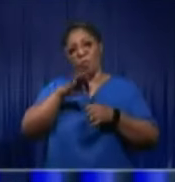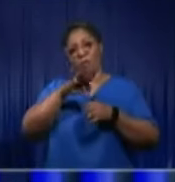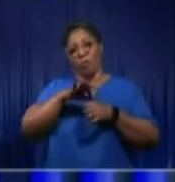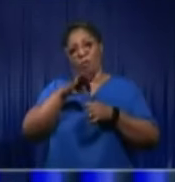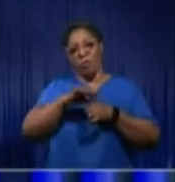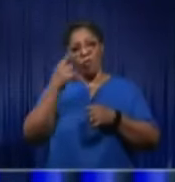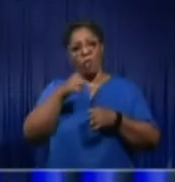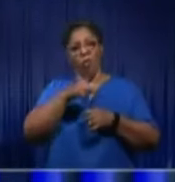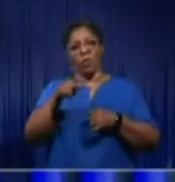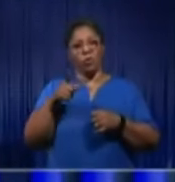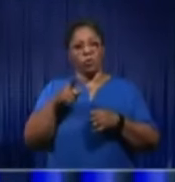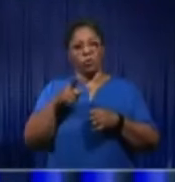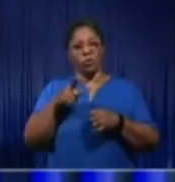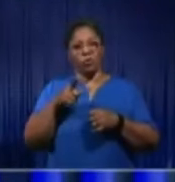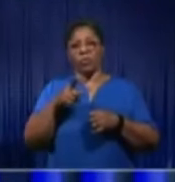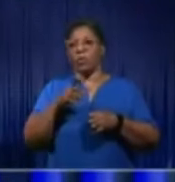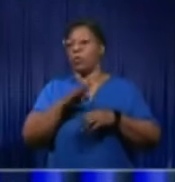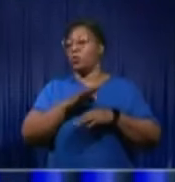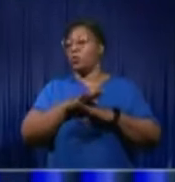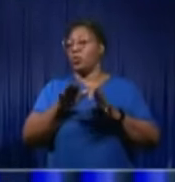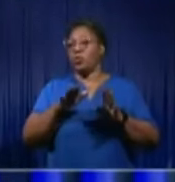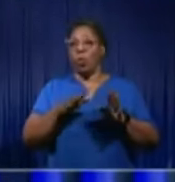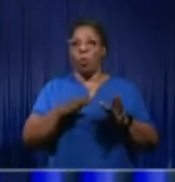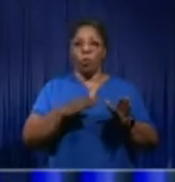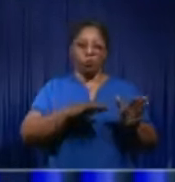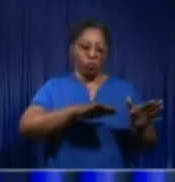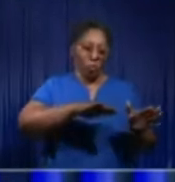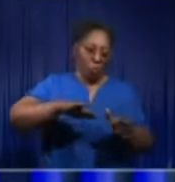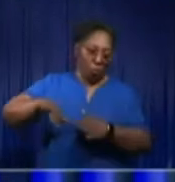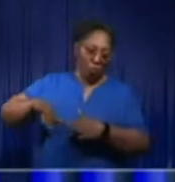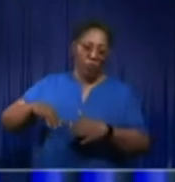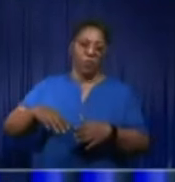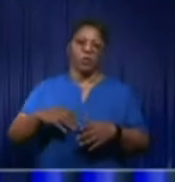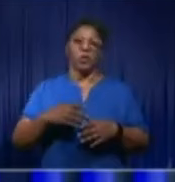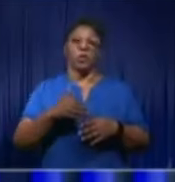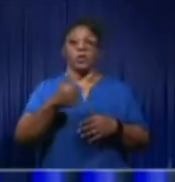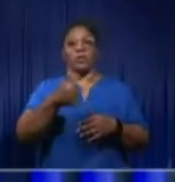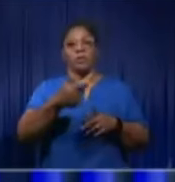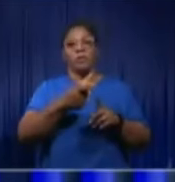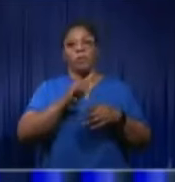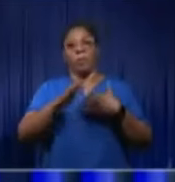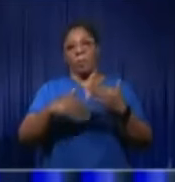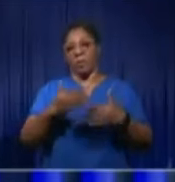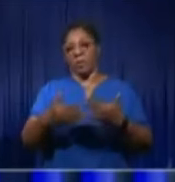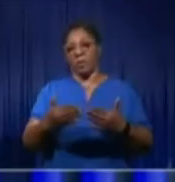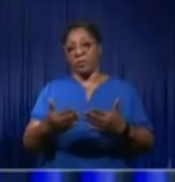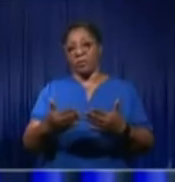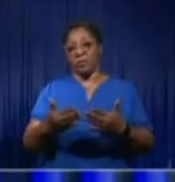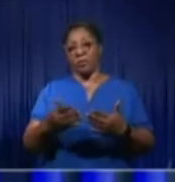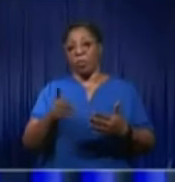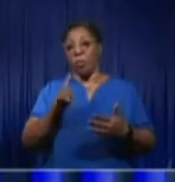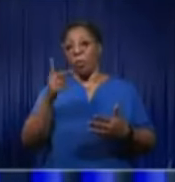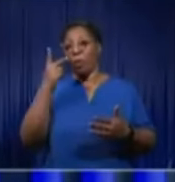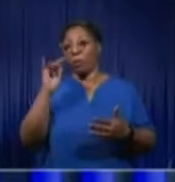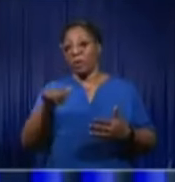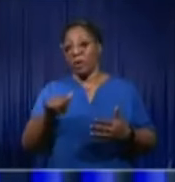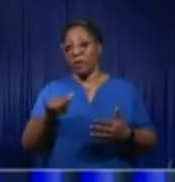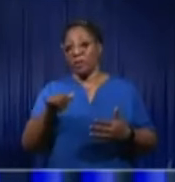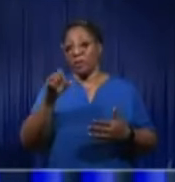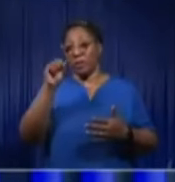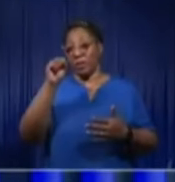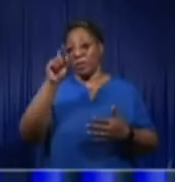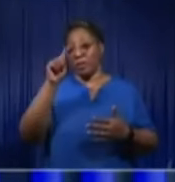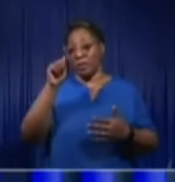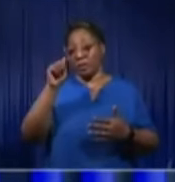Do not remove yourself from the process. We saw that in St. James. When two PNP